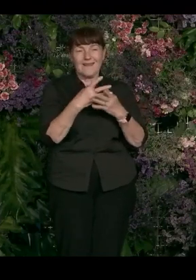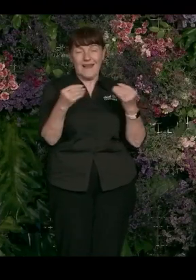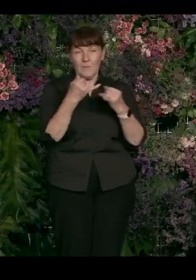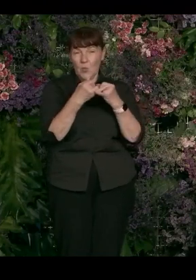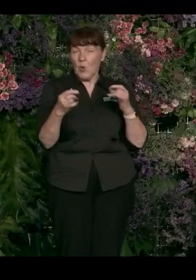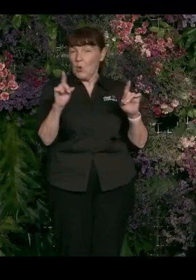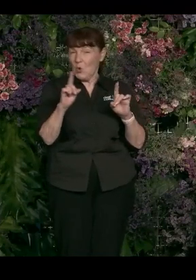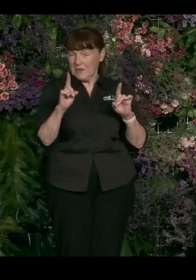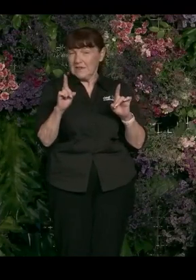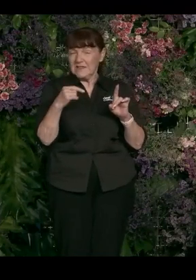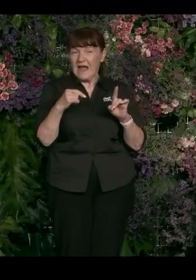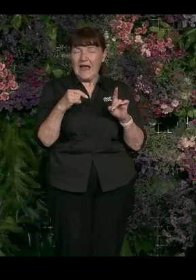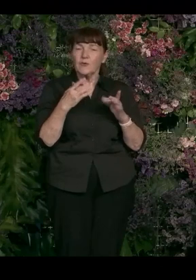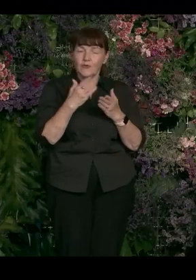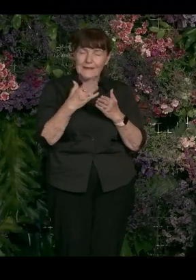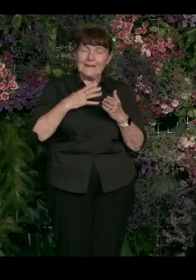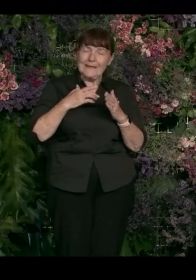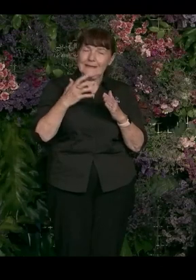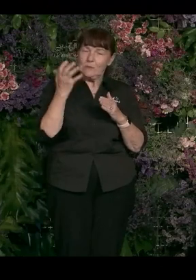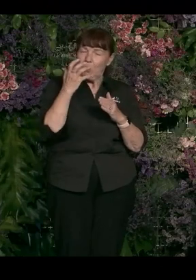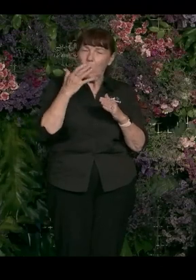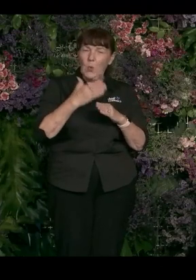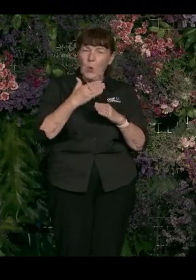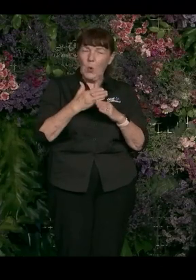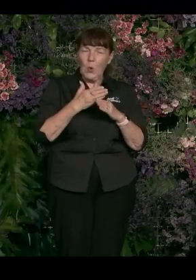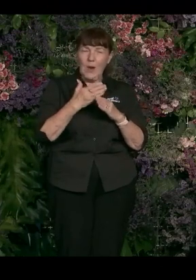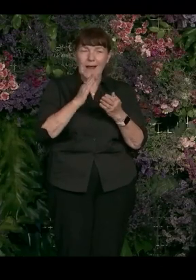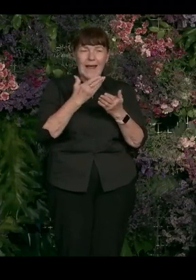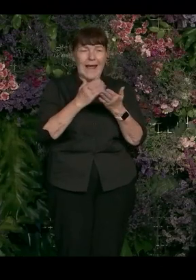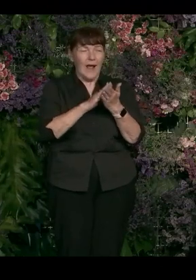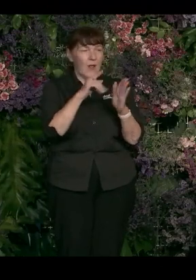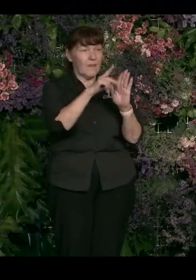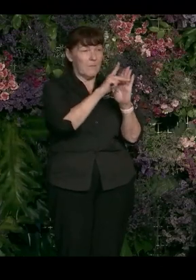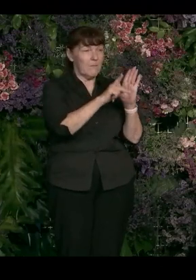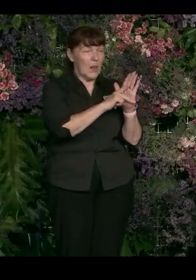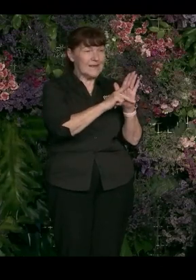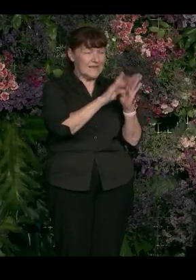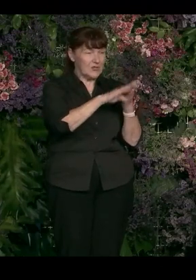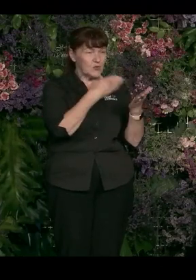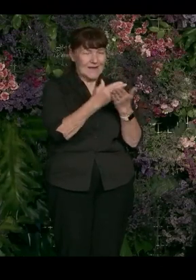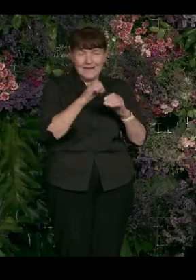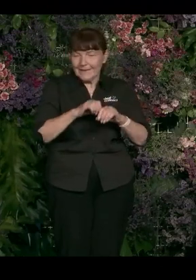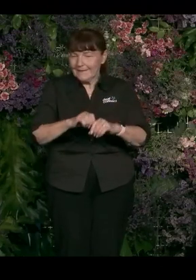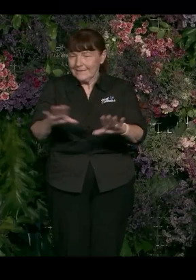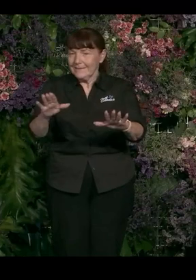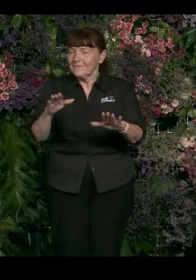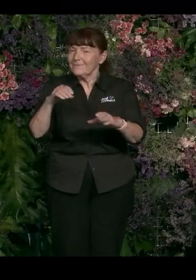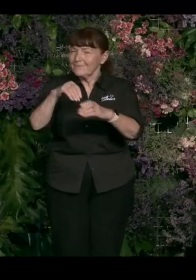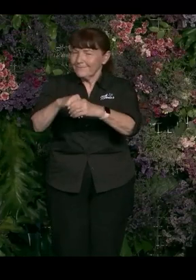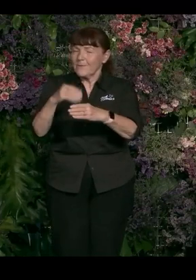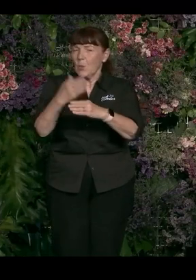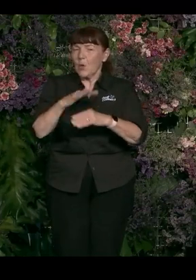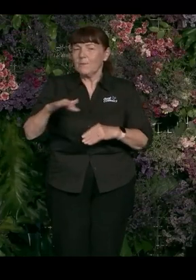emerges and where the deep work is required is how do you then translate those policies on the ground. In a big